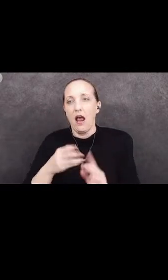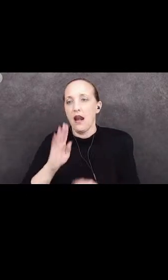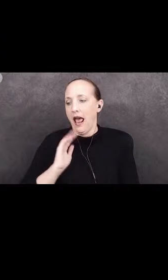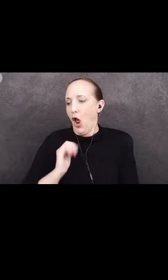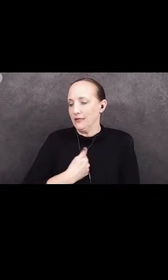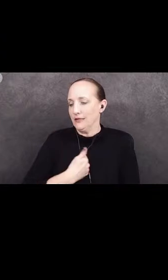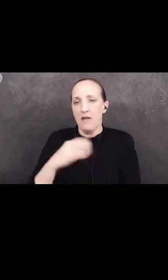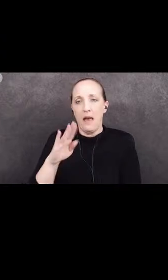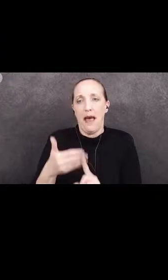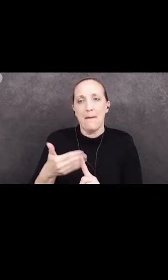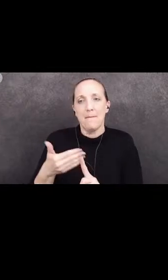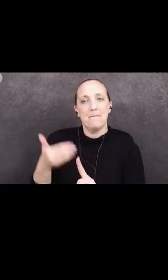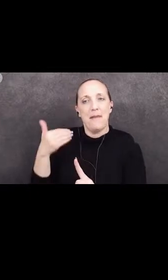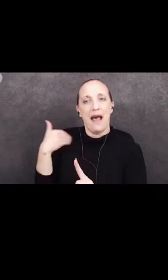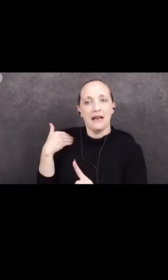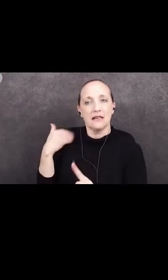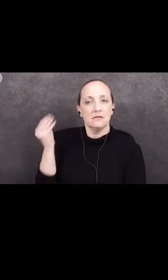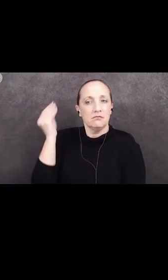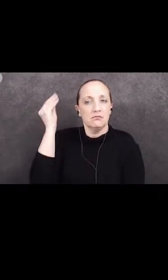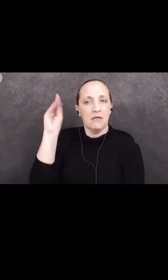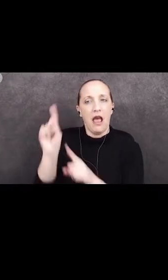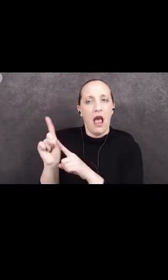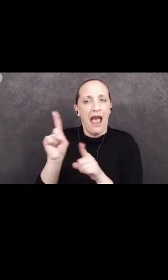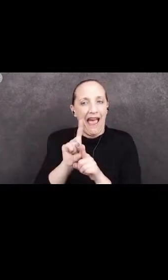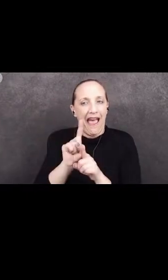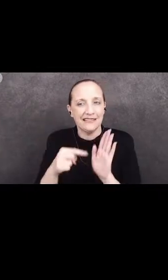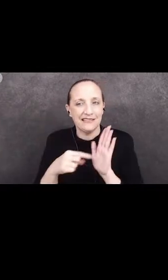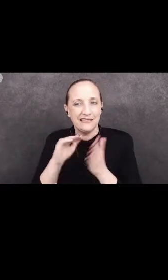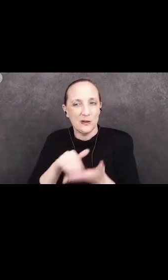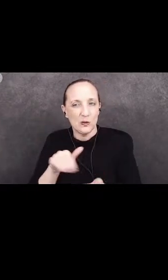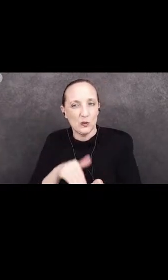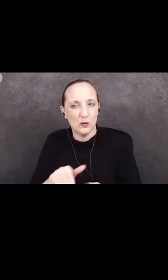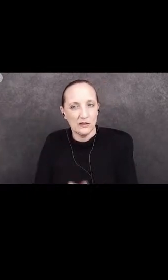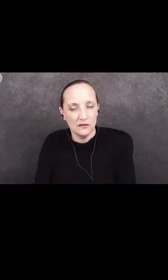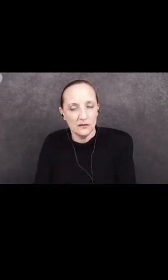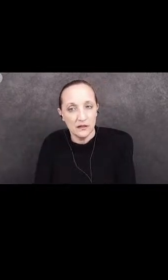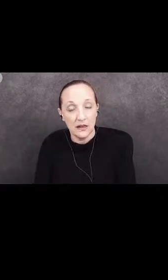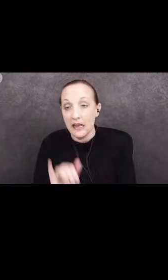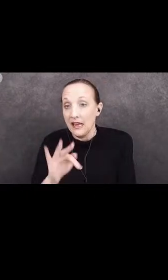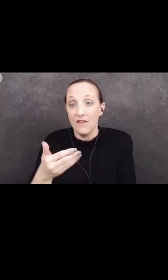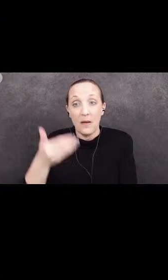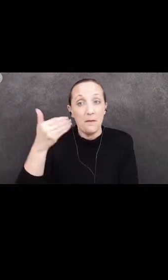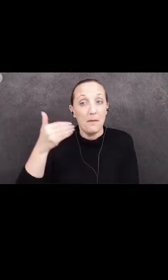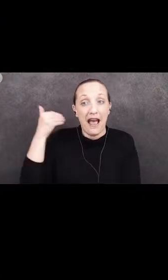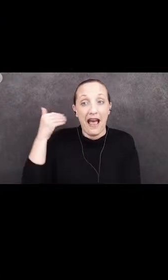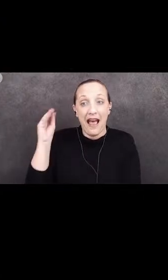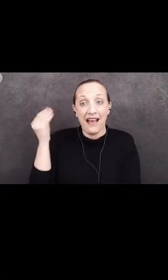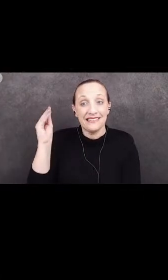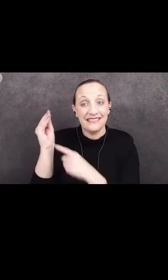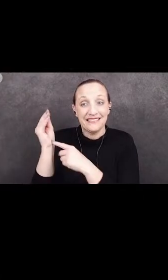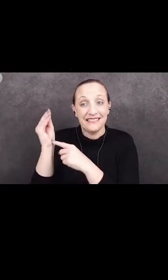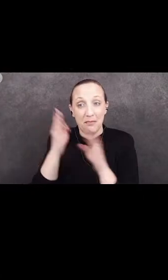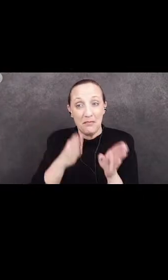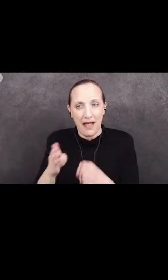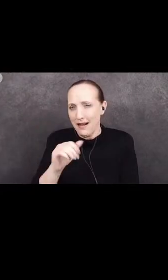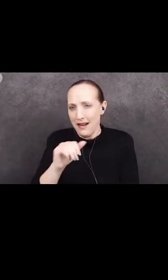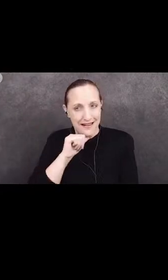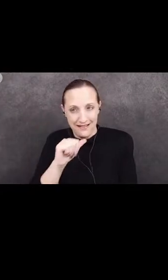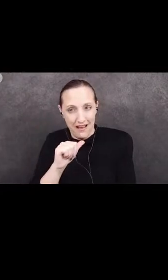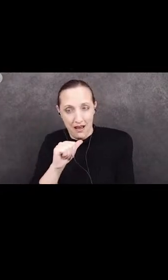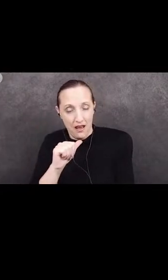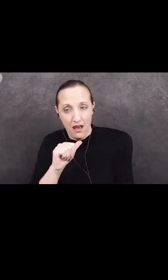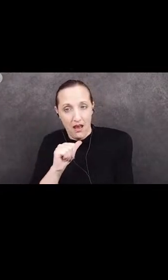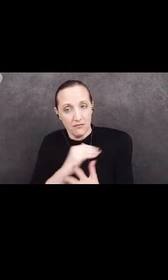or even use them as an excuse. If a past initiative did not carry through the